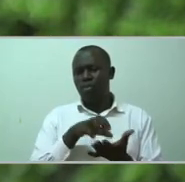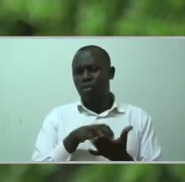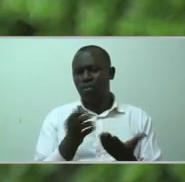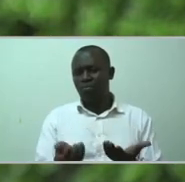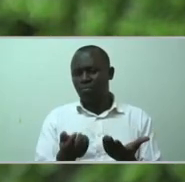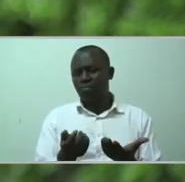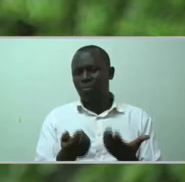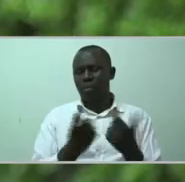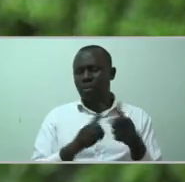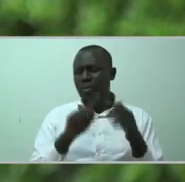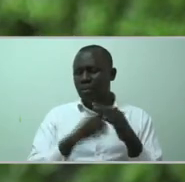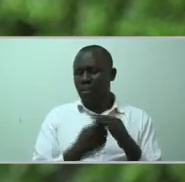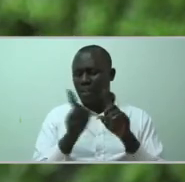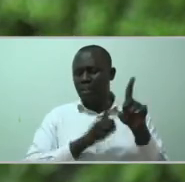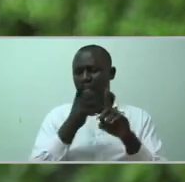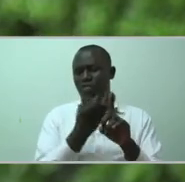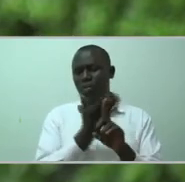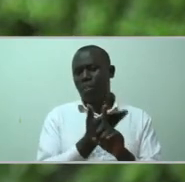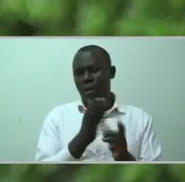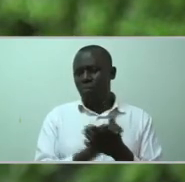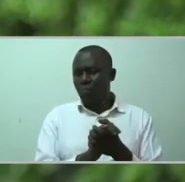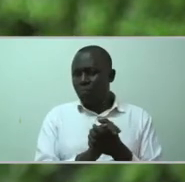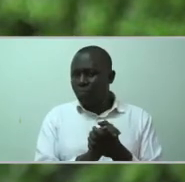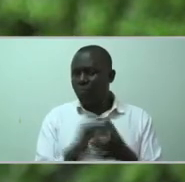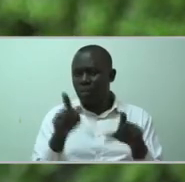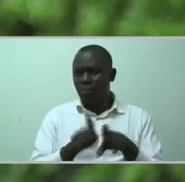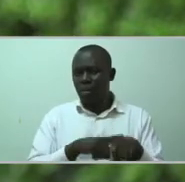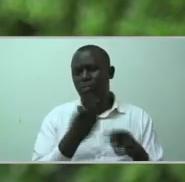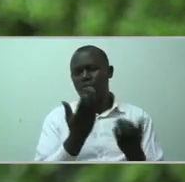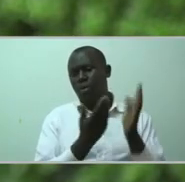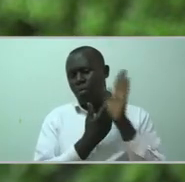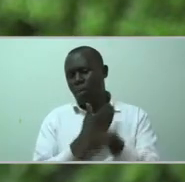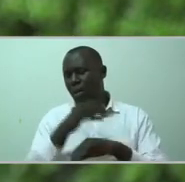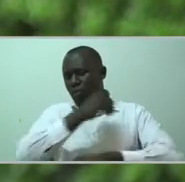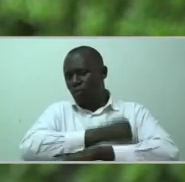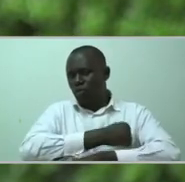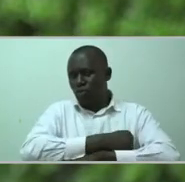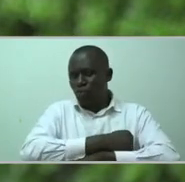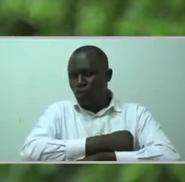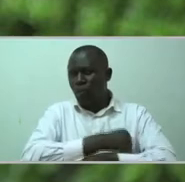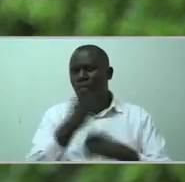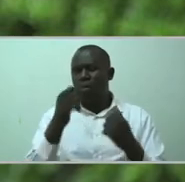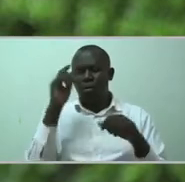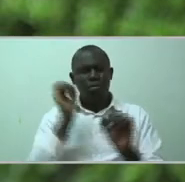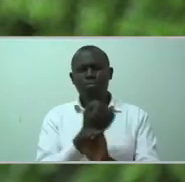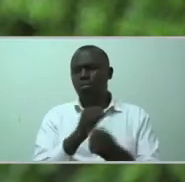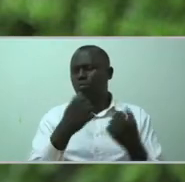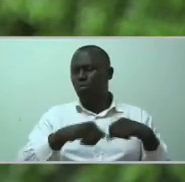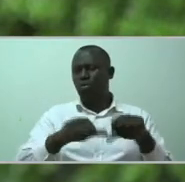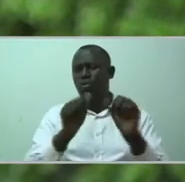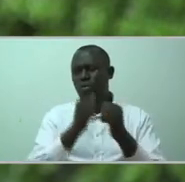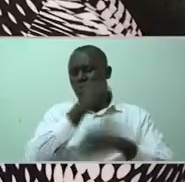and we started the journey from there. She went back to school because at first she could not cope with the school